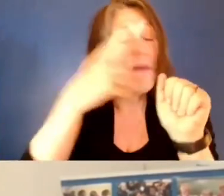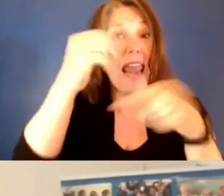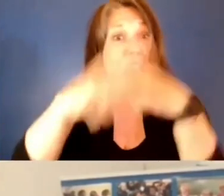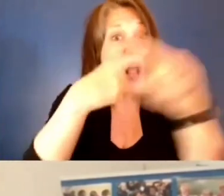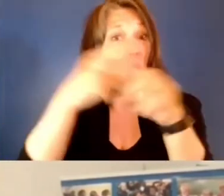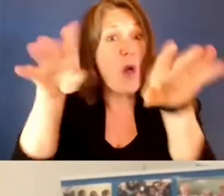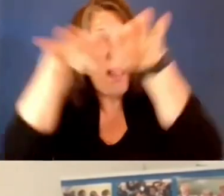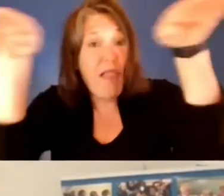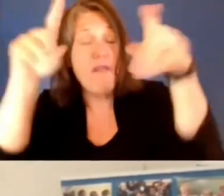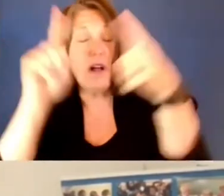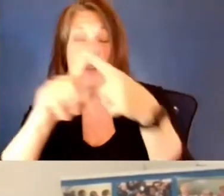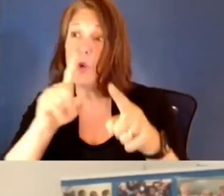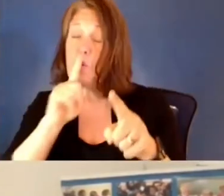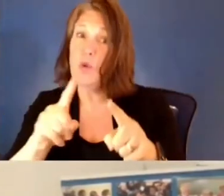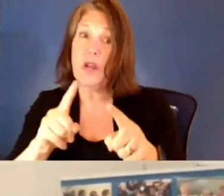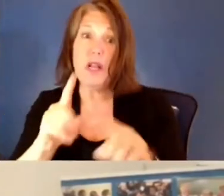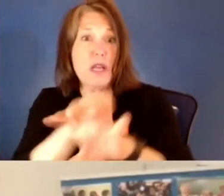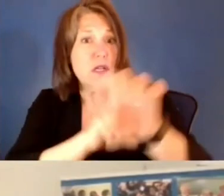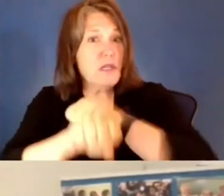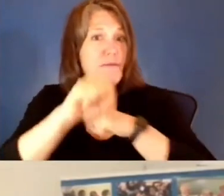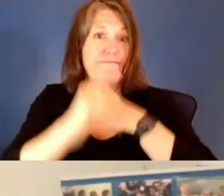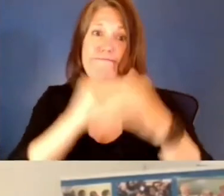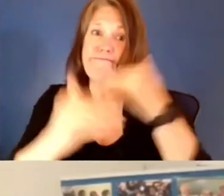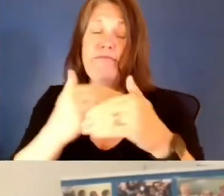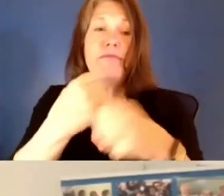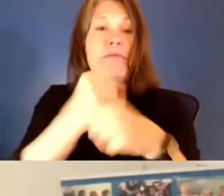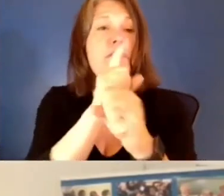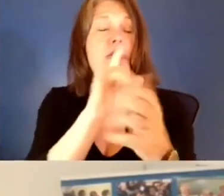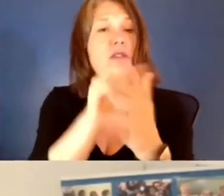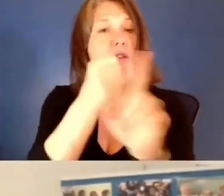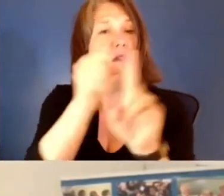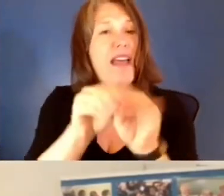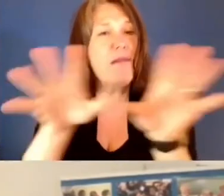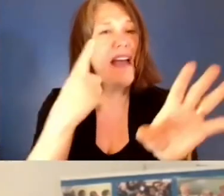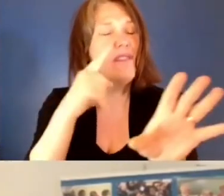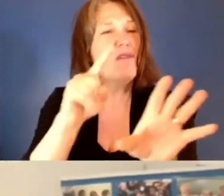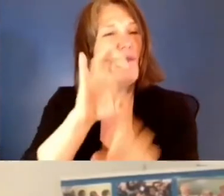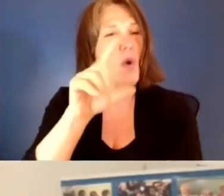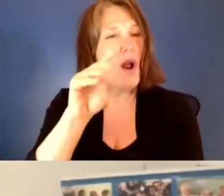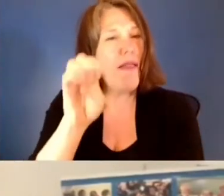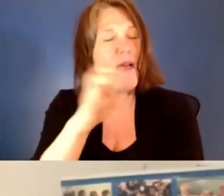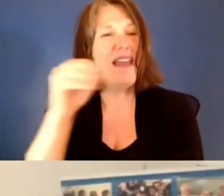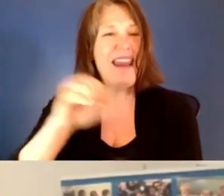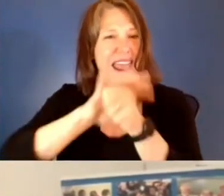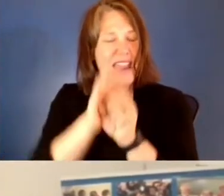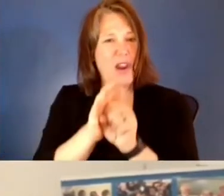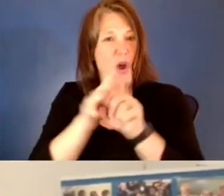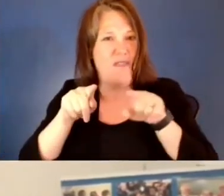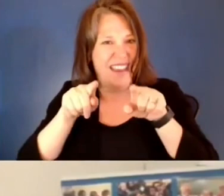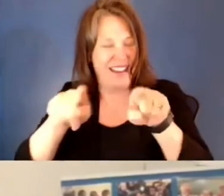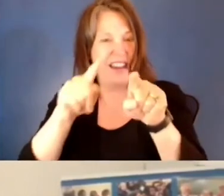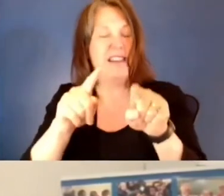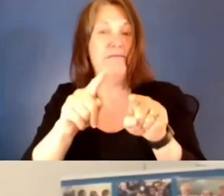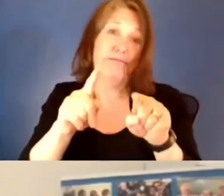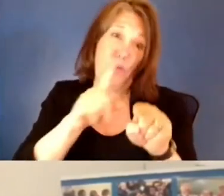that the impacts of this climate and COVID twin pandemics, the impact on